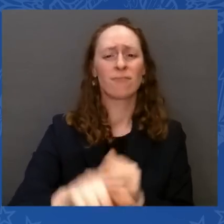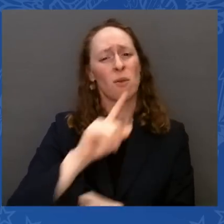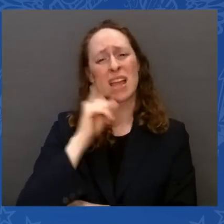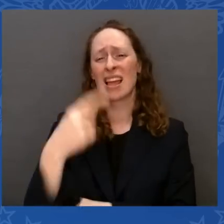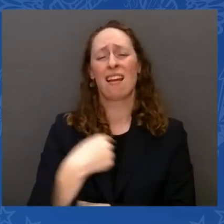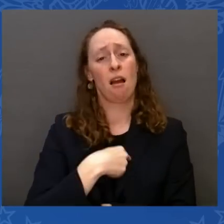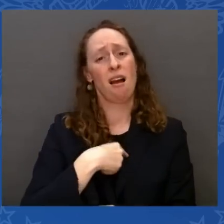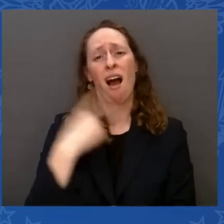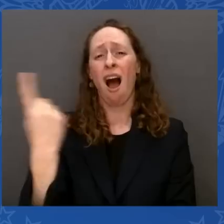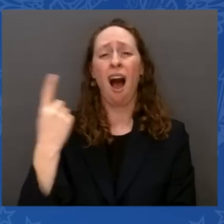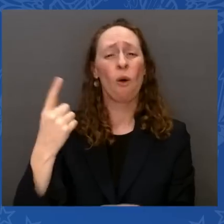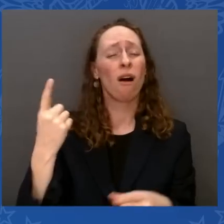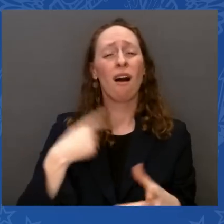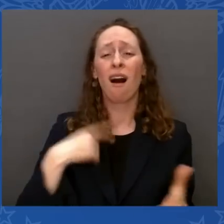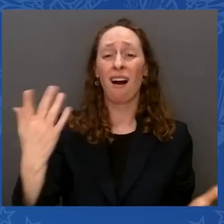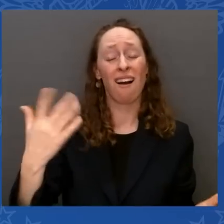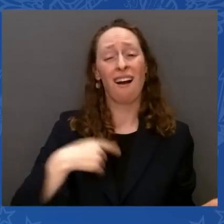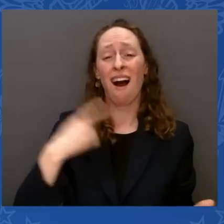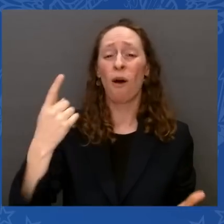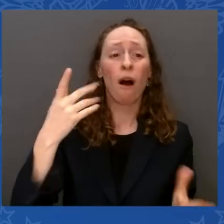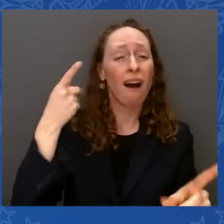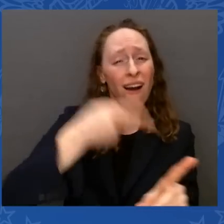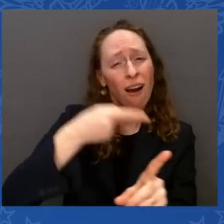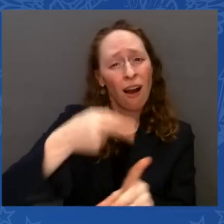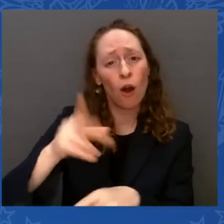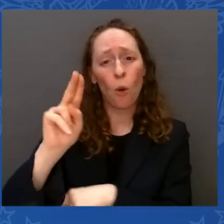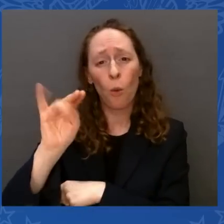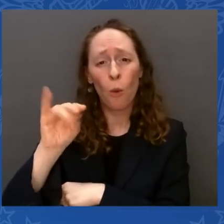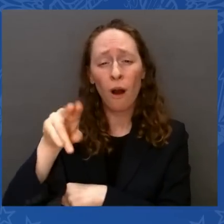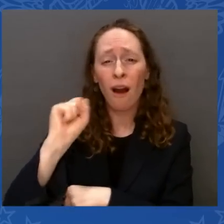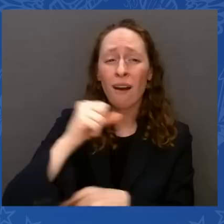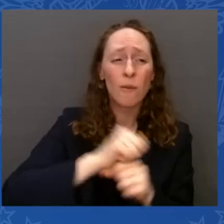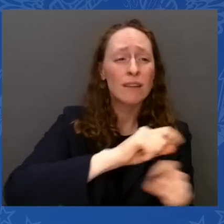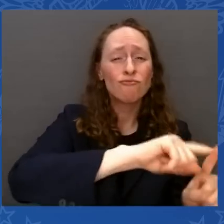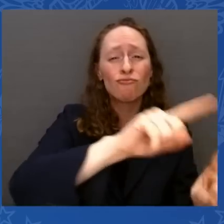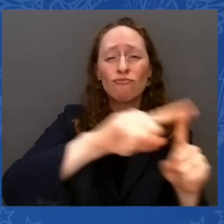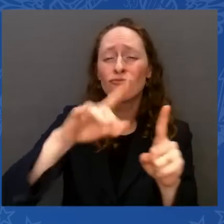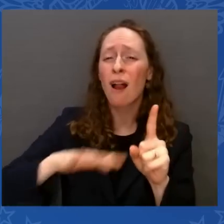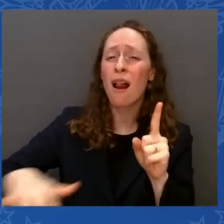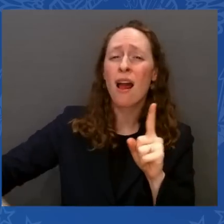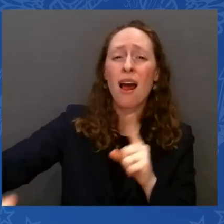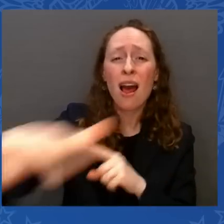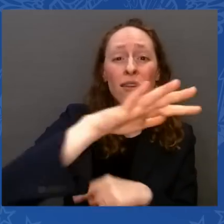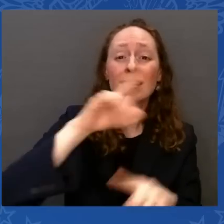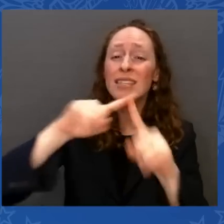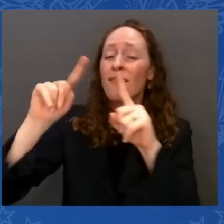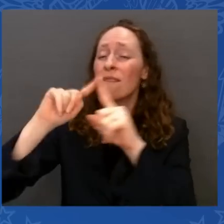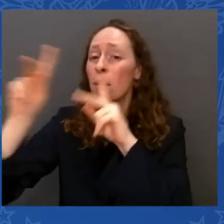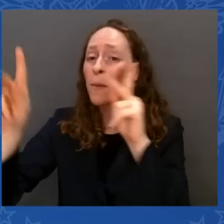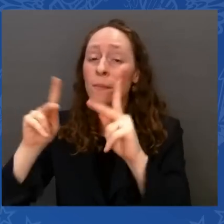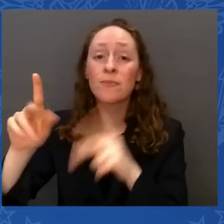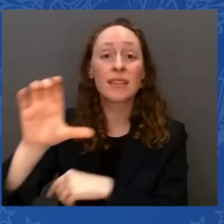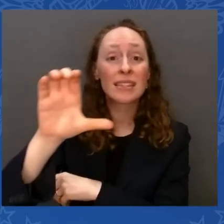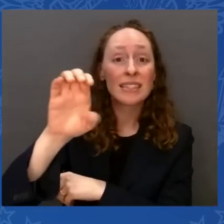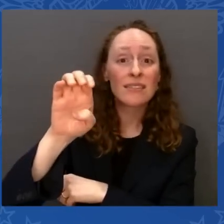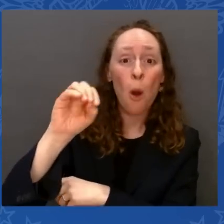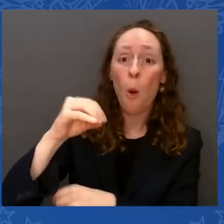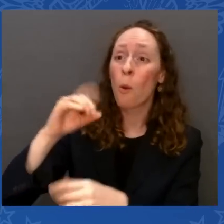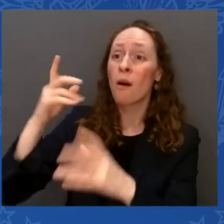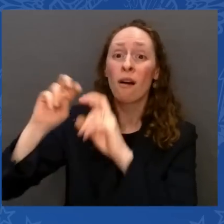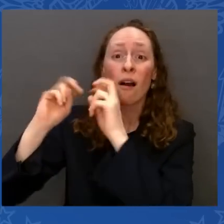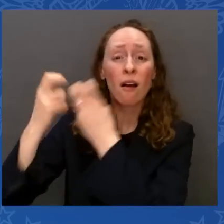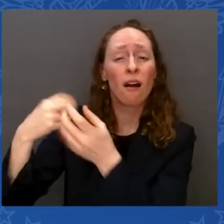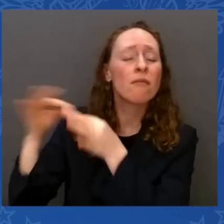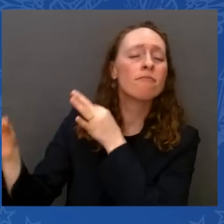keep — keep this in mind. You all know what I've been — I've been saying to unions, presumption to to tell them what they should do. But I've been telling them —